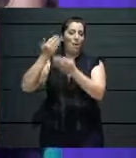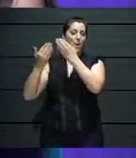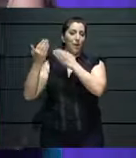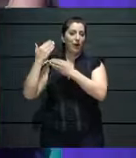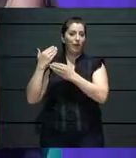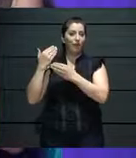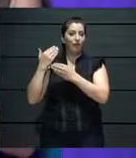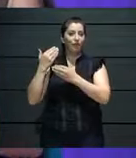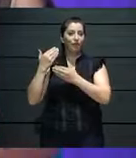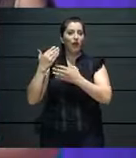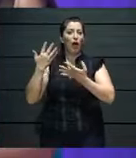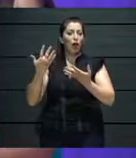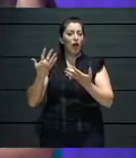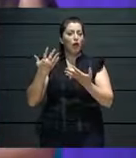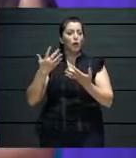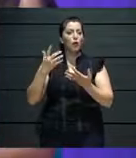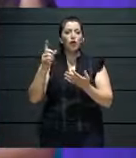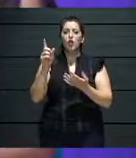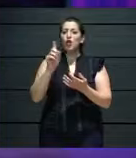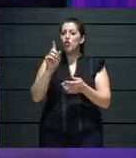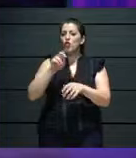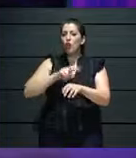audiences with us?